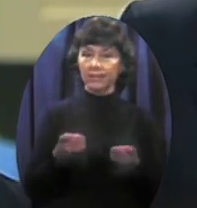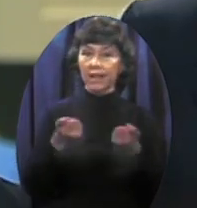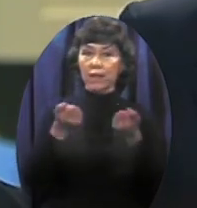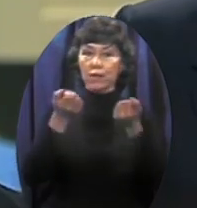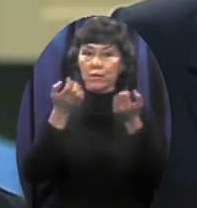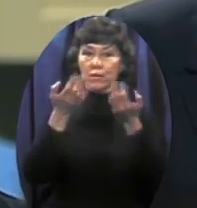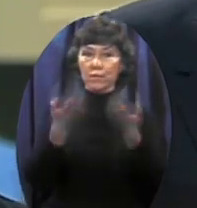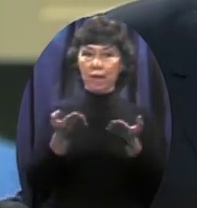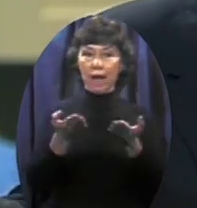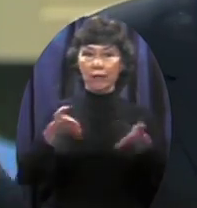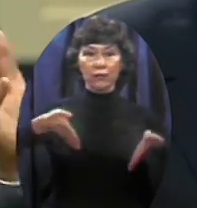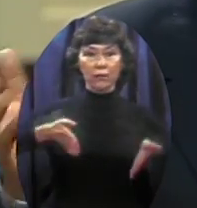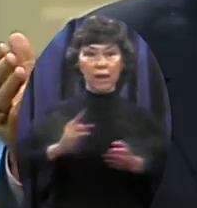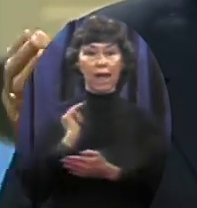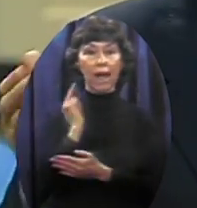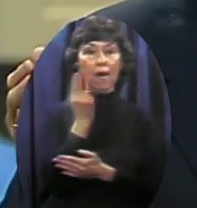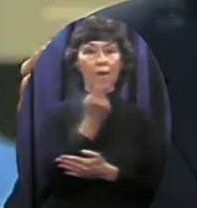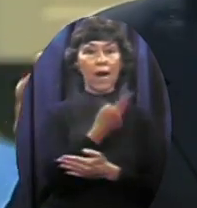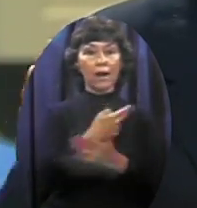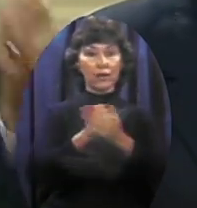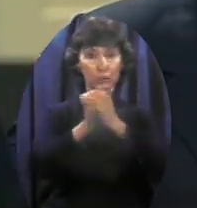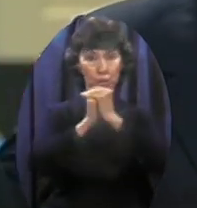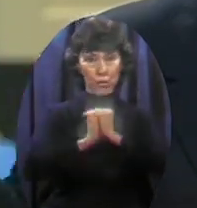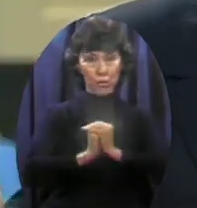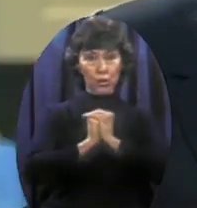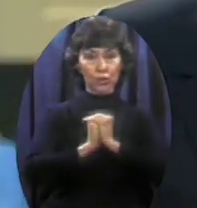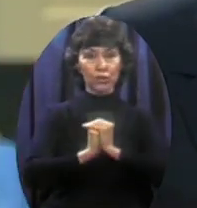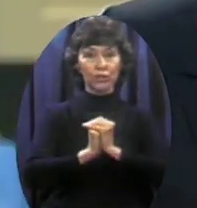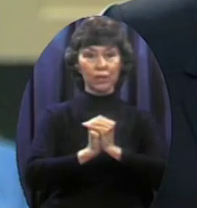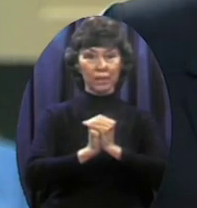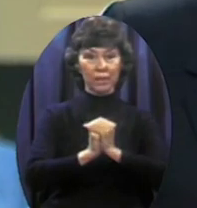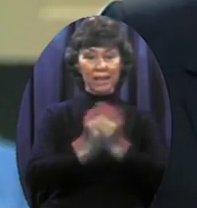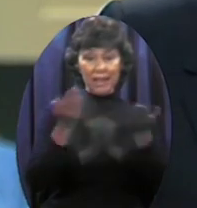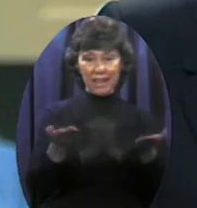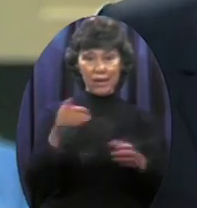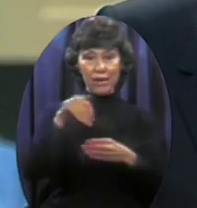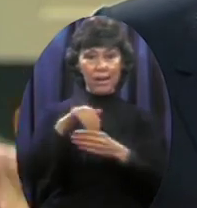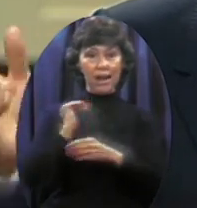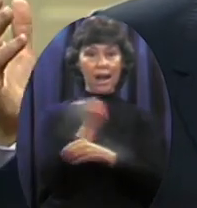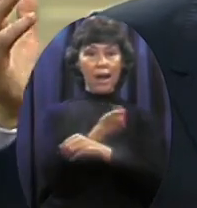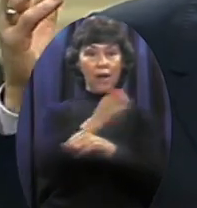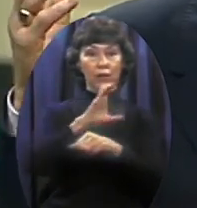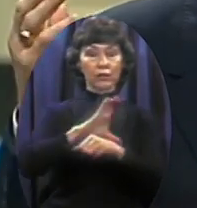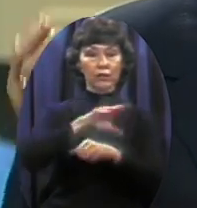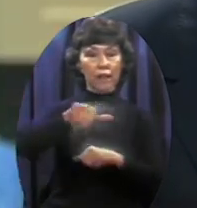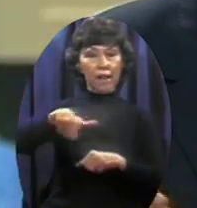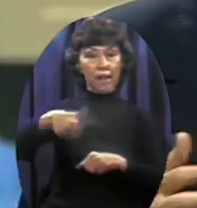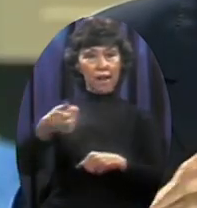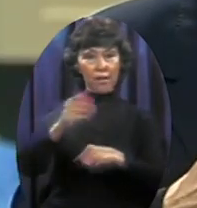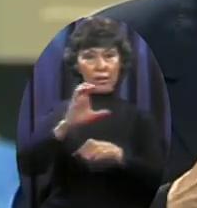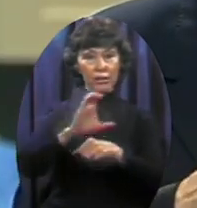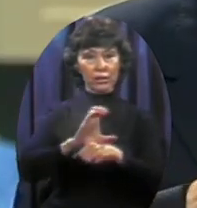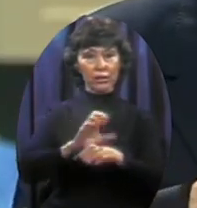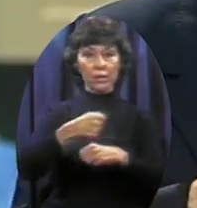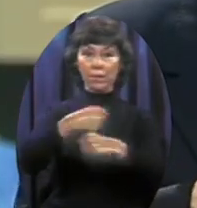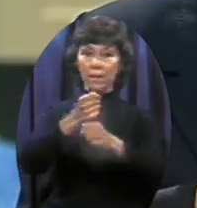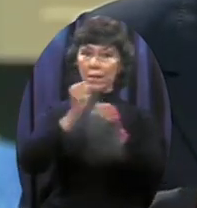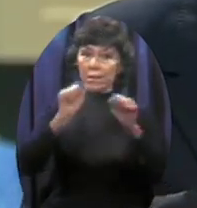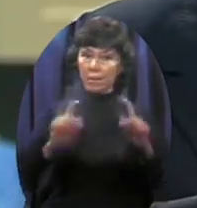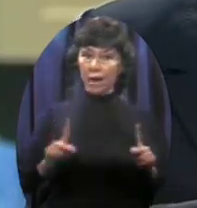400,000 congregations like this one across America made it possible for us to meet without